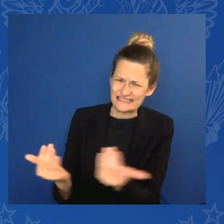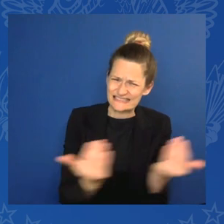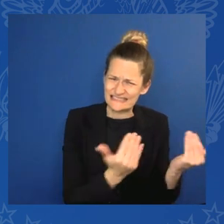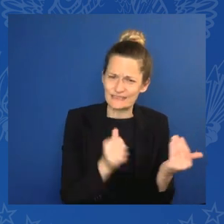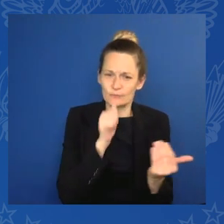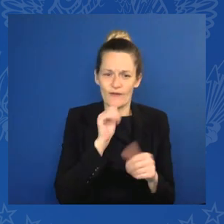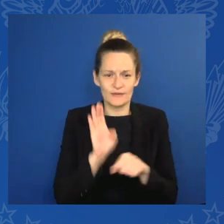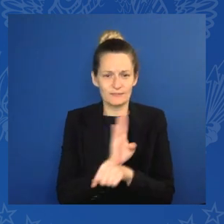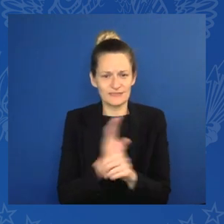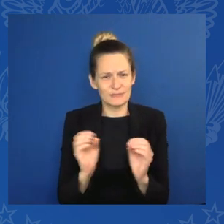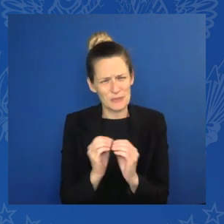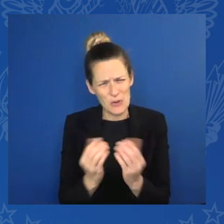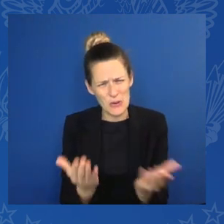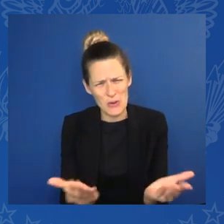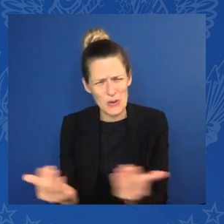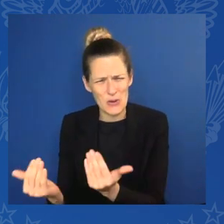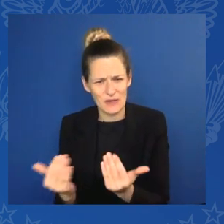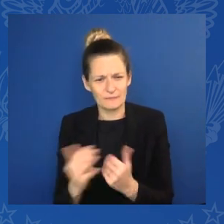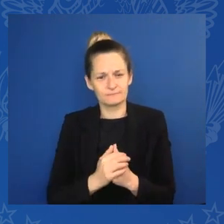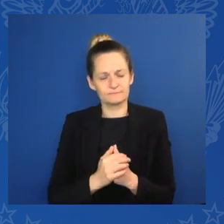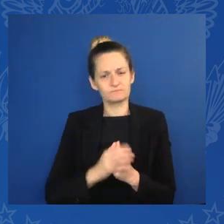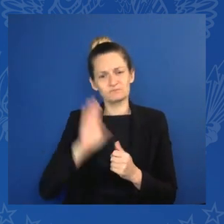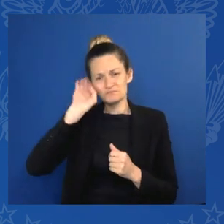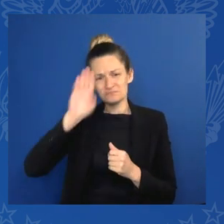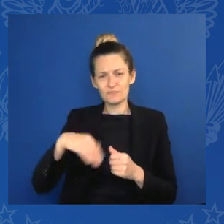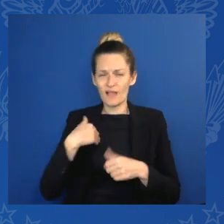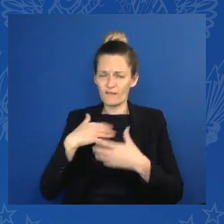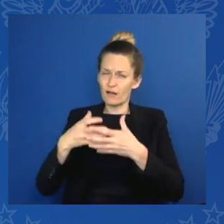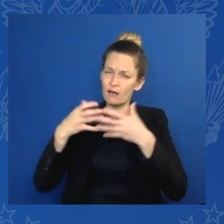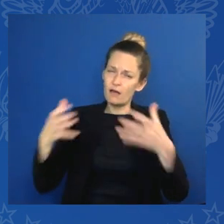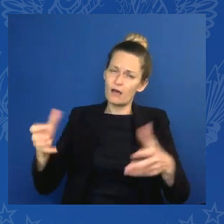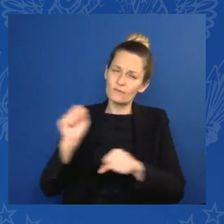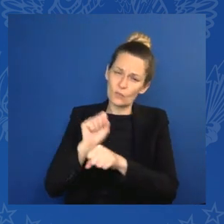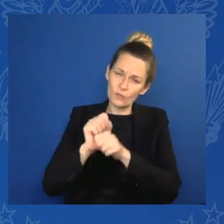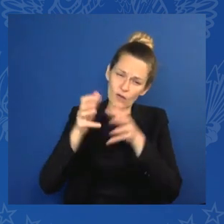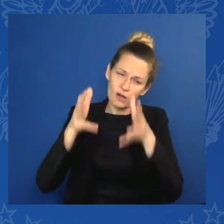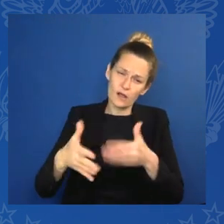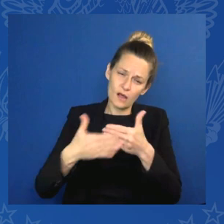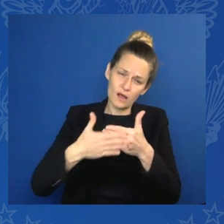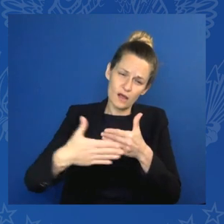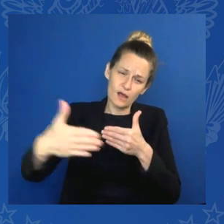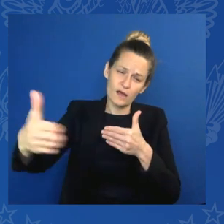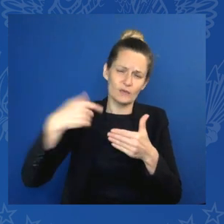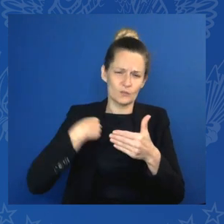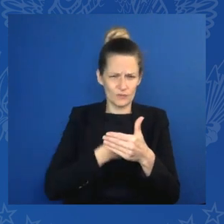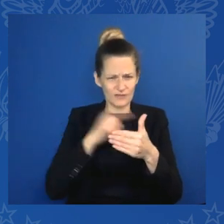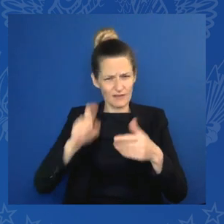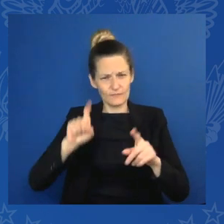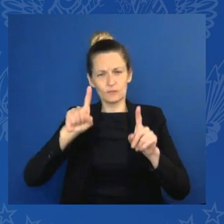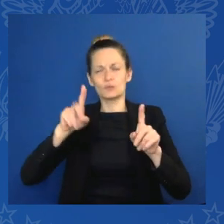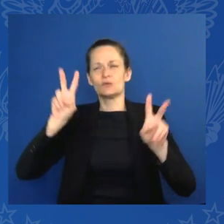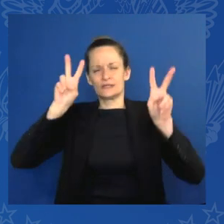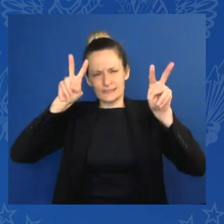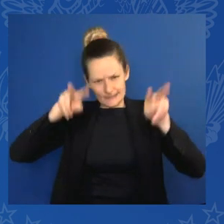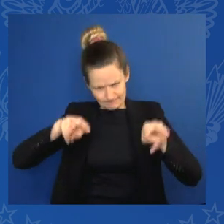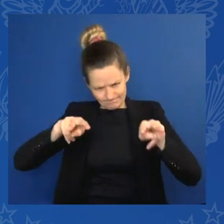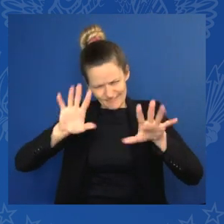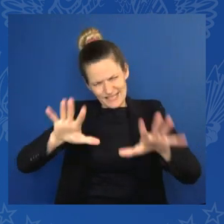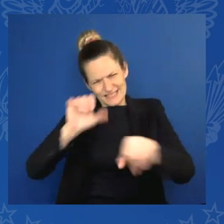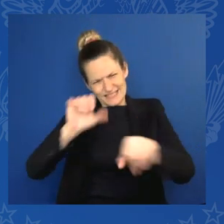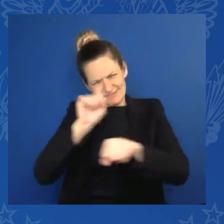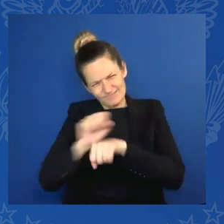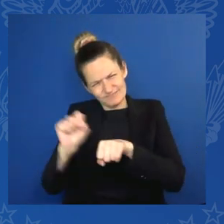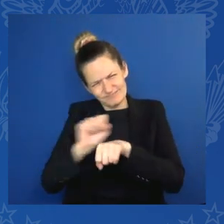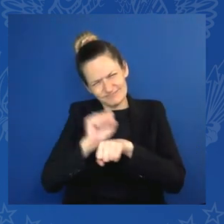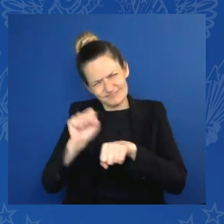focused, determined, and united. And today, we reaffirm once again our commitment, is it our partners, to take